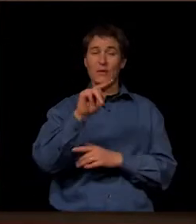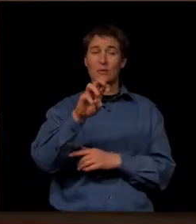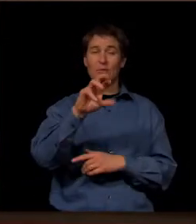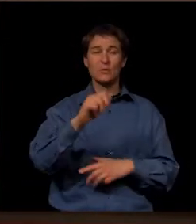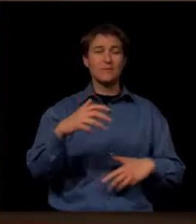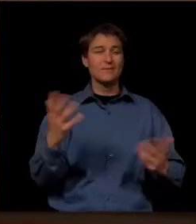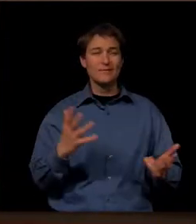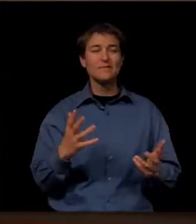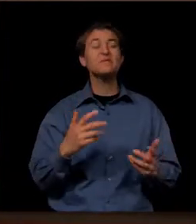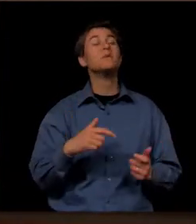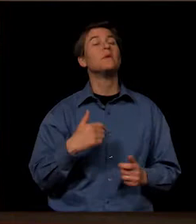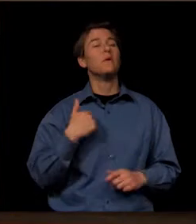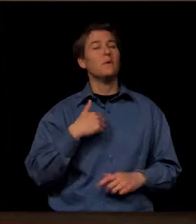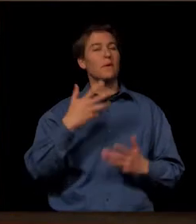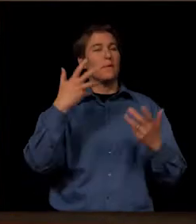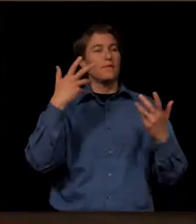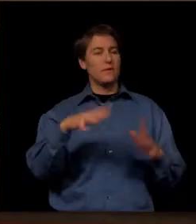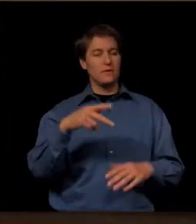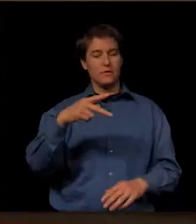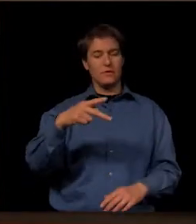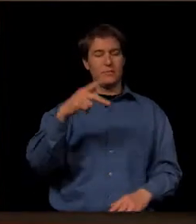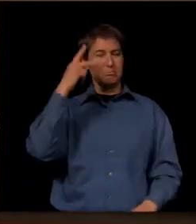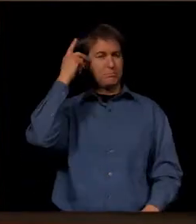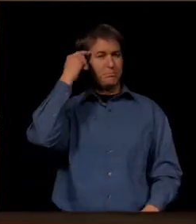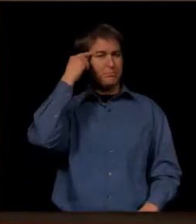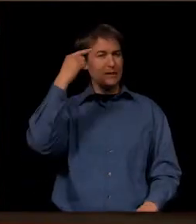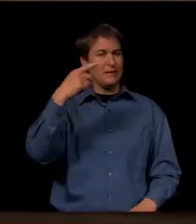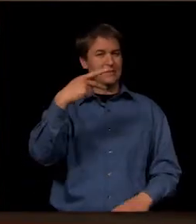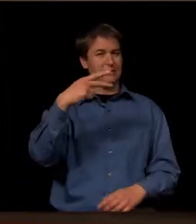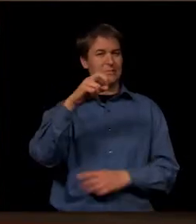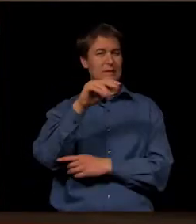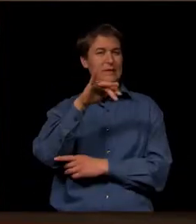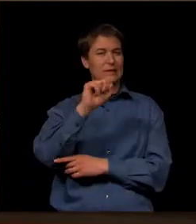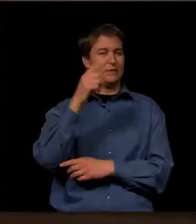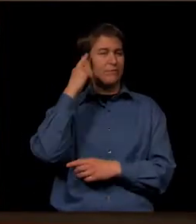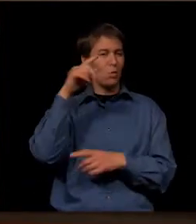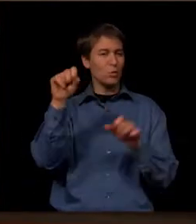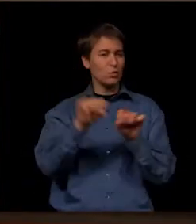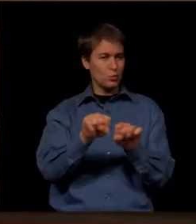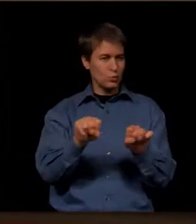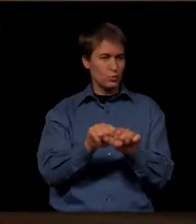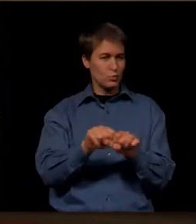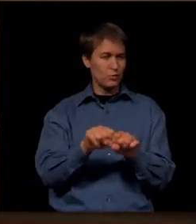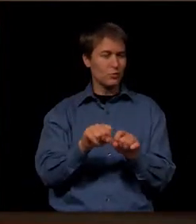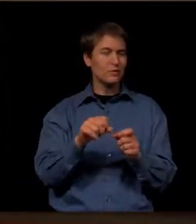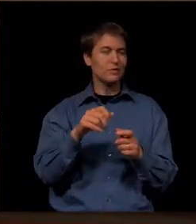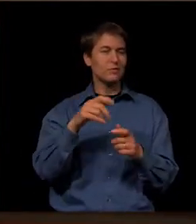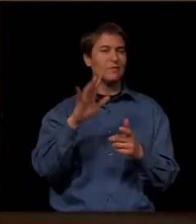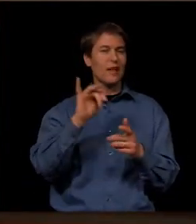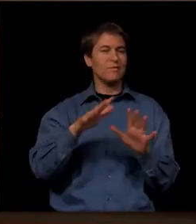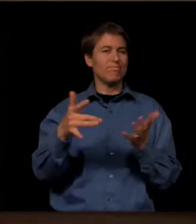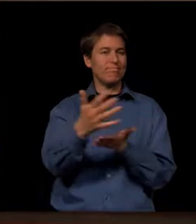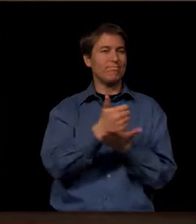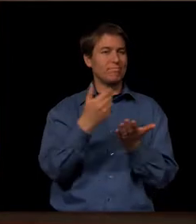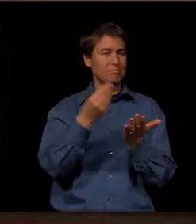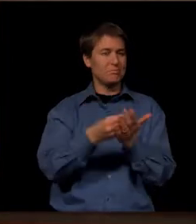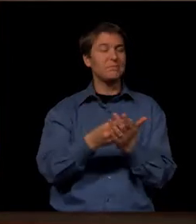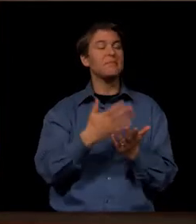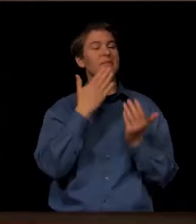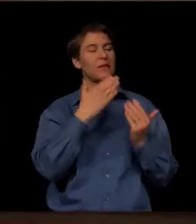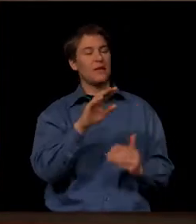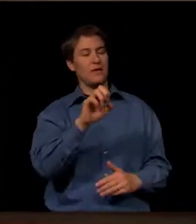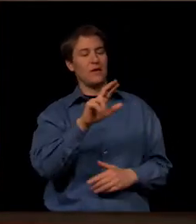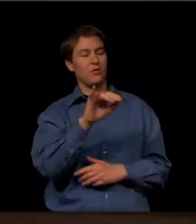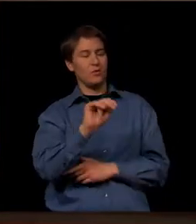finished up our Pennies for Shoes campaign as part of the Olathe Mayor's Christmas Tree Fund. Again, I want to thank Aaron Dugan for the